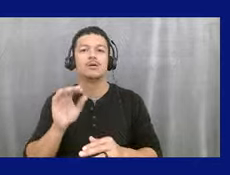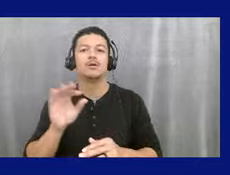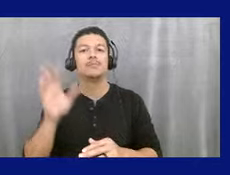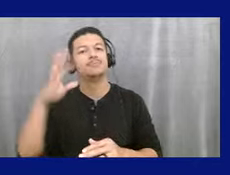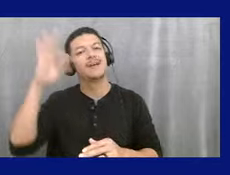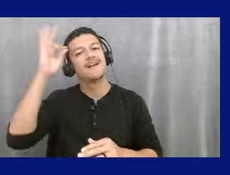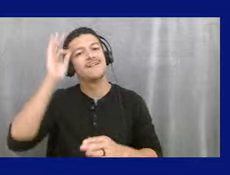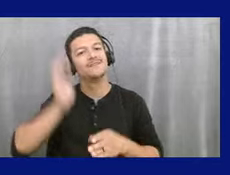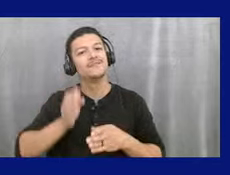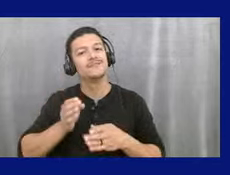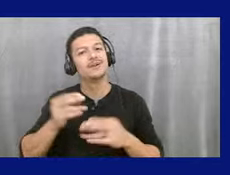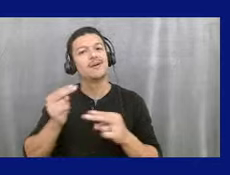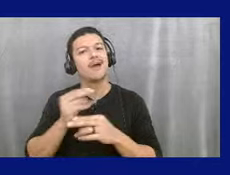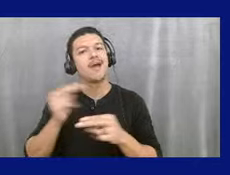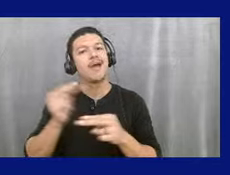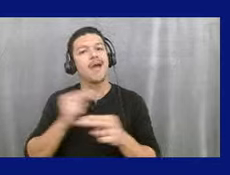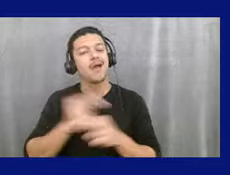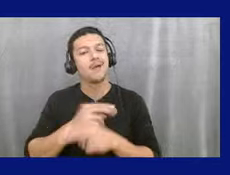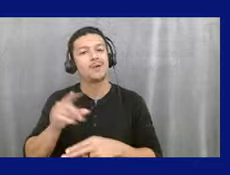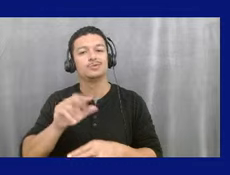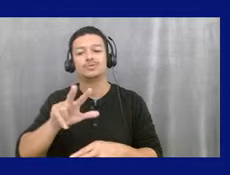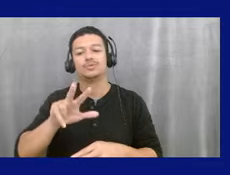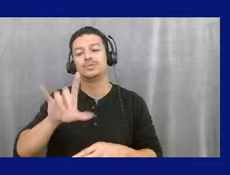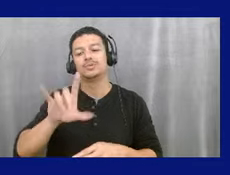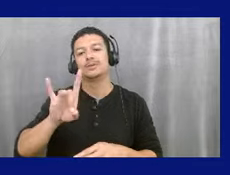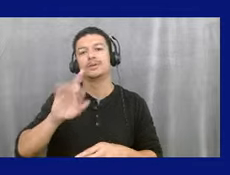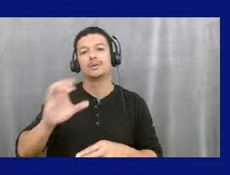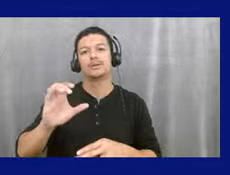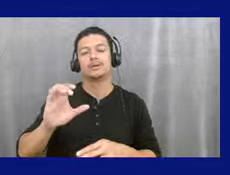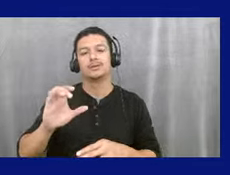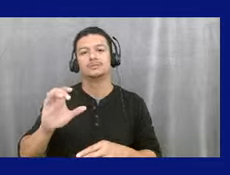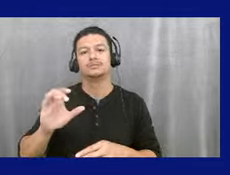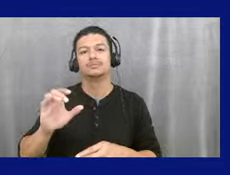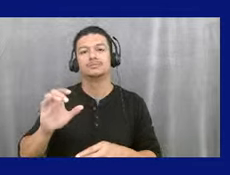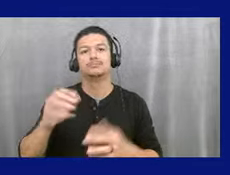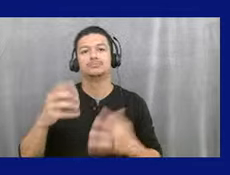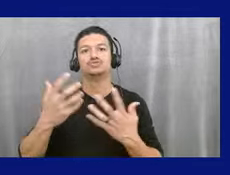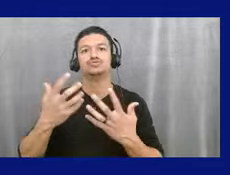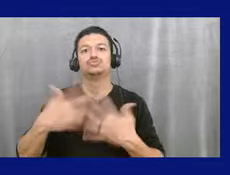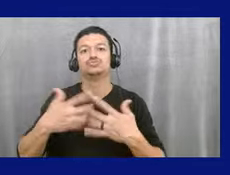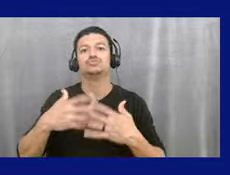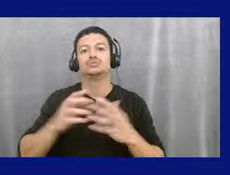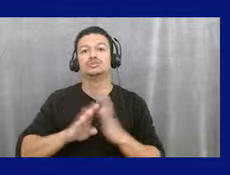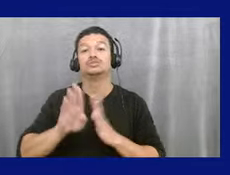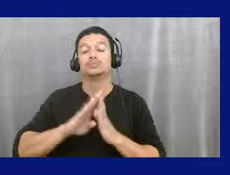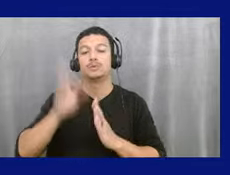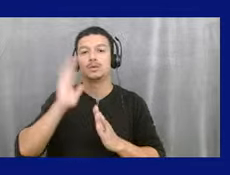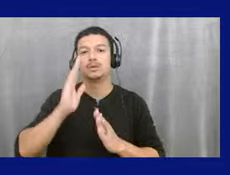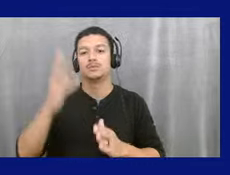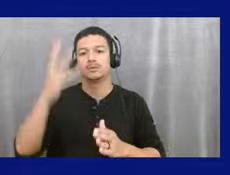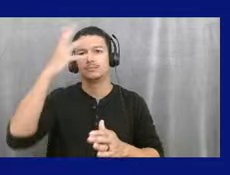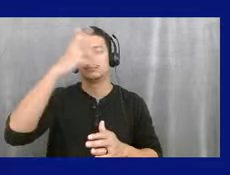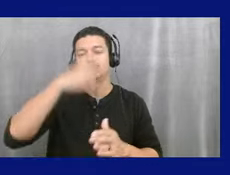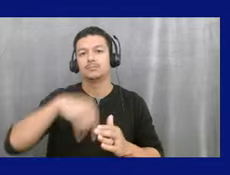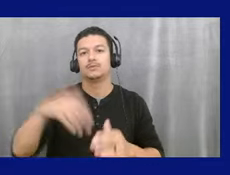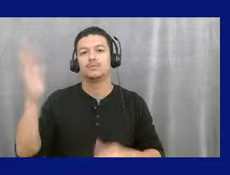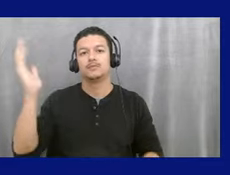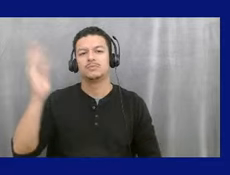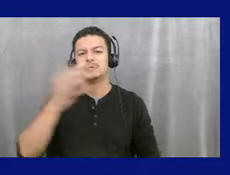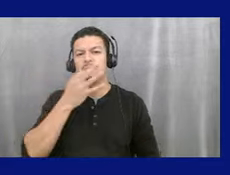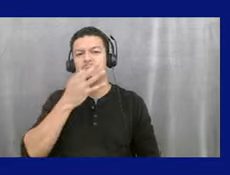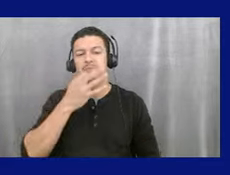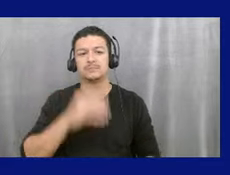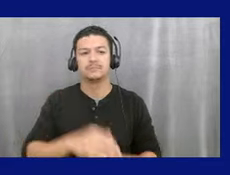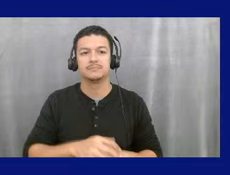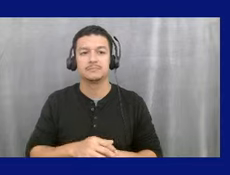3800 South Congress Avenue industrial development will be front of you for presentation promptly. then